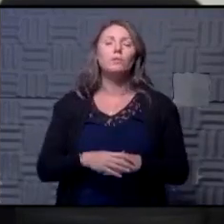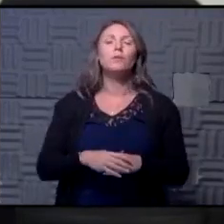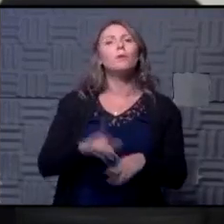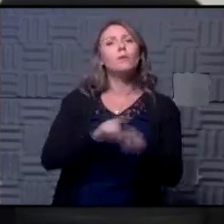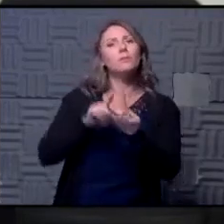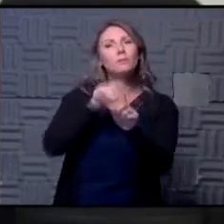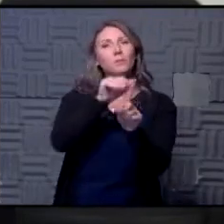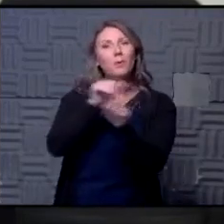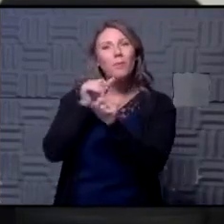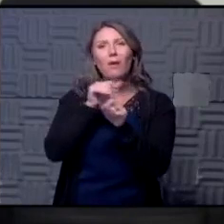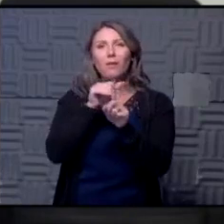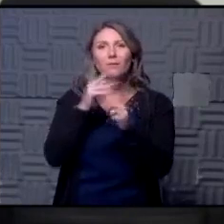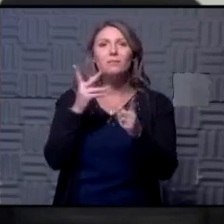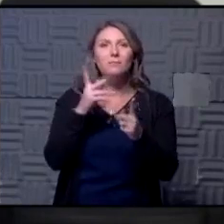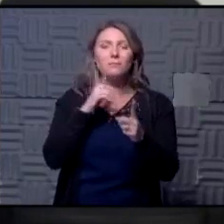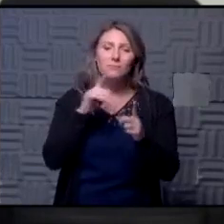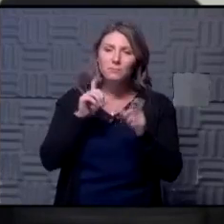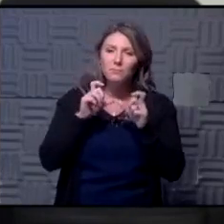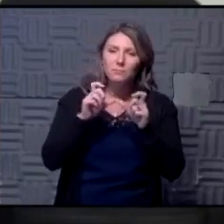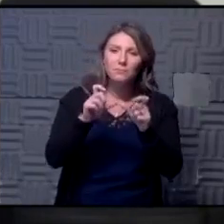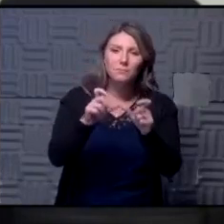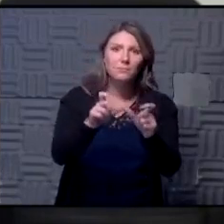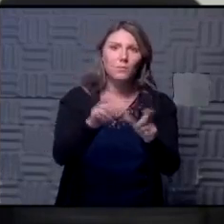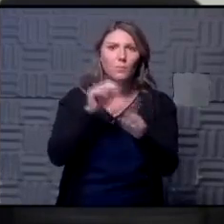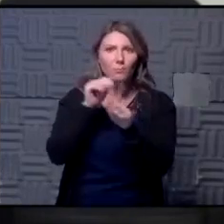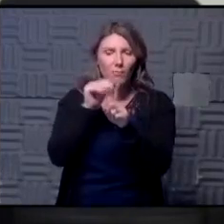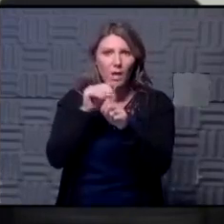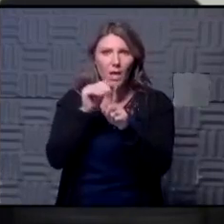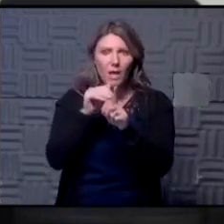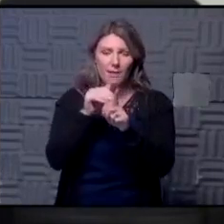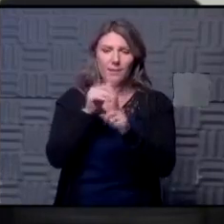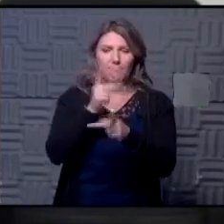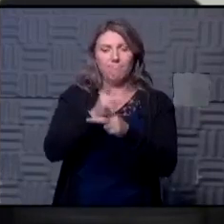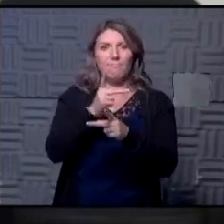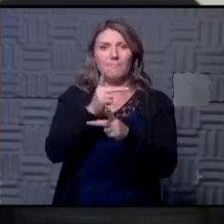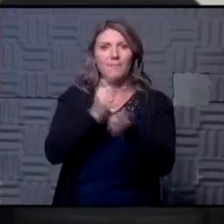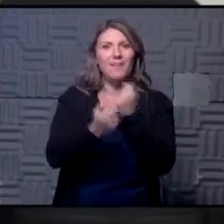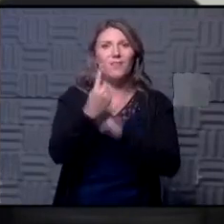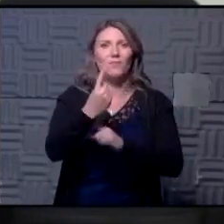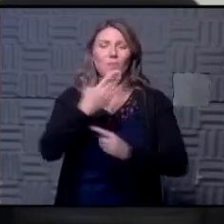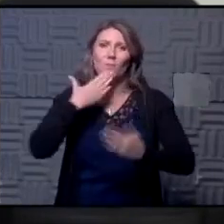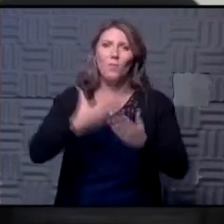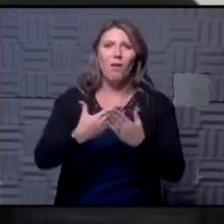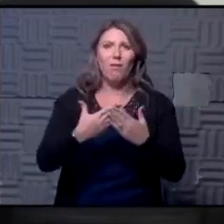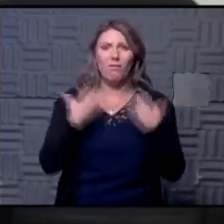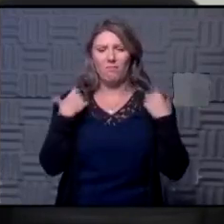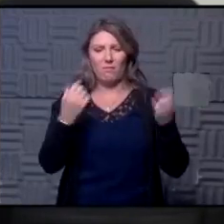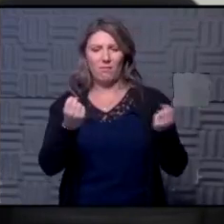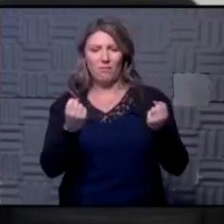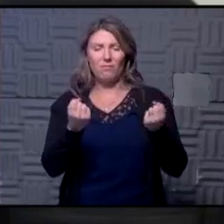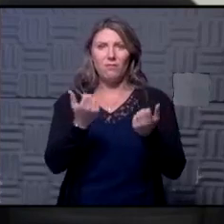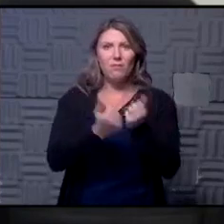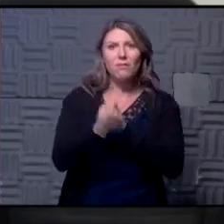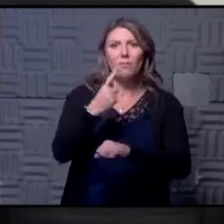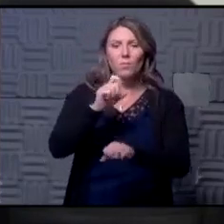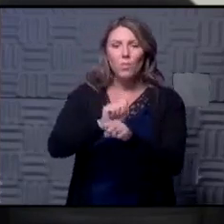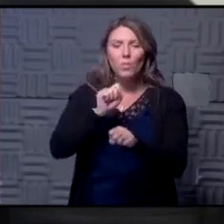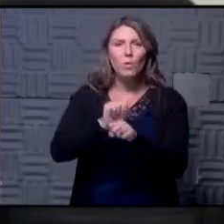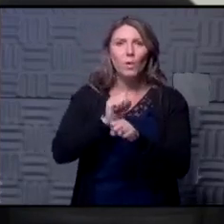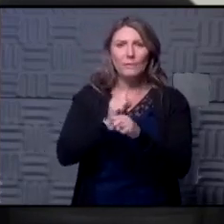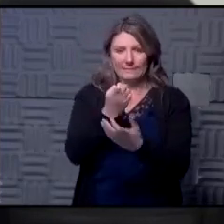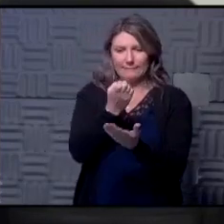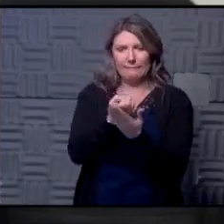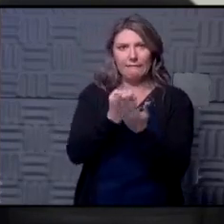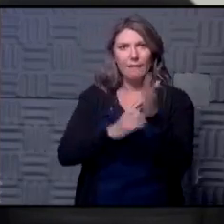we're trying to continually keep this as a reminder to keep everyone well everyone working our economy booming